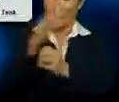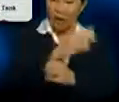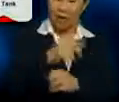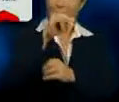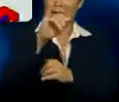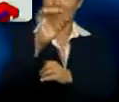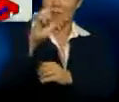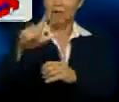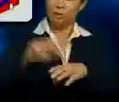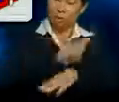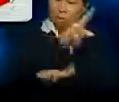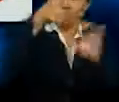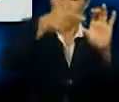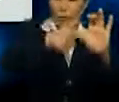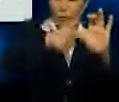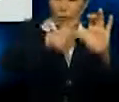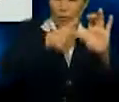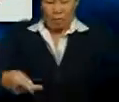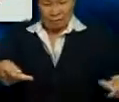used as fuel for motor vehicles.